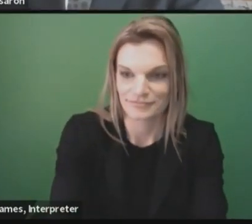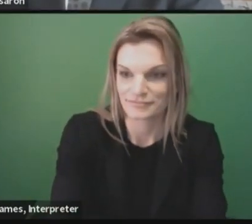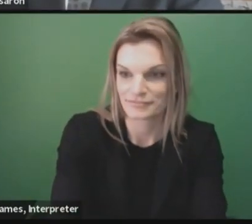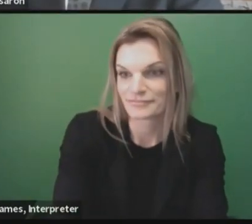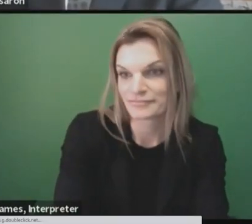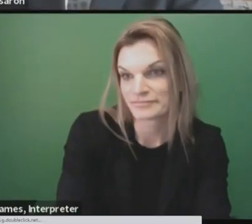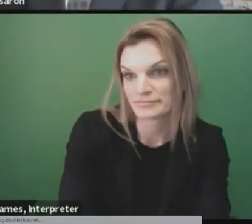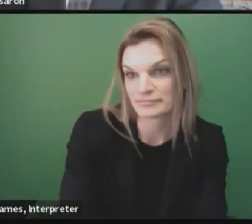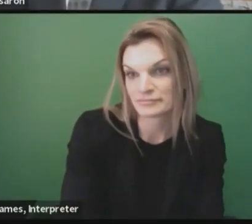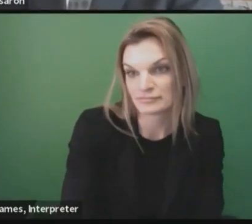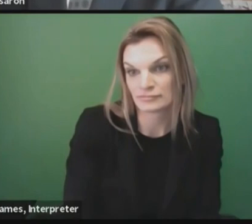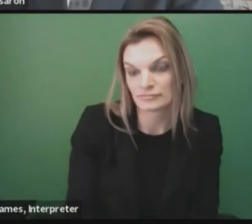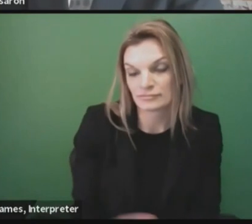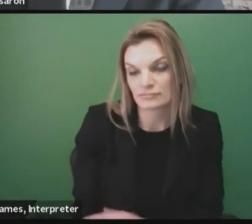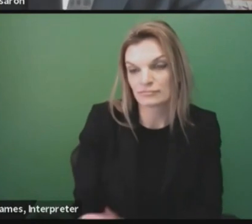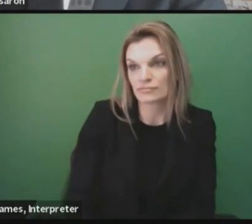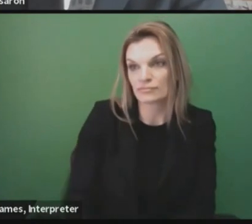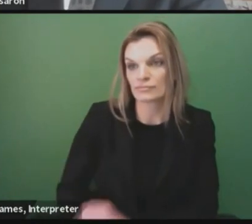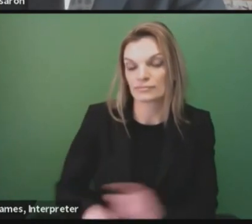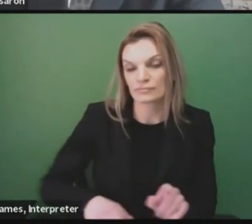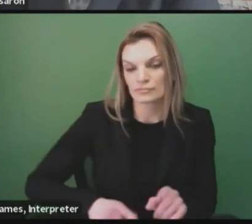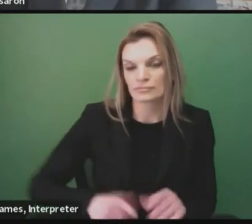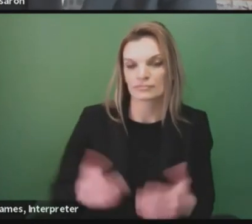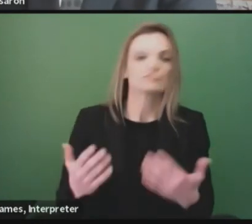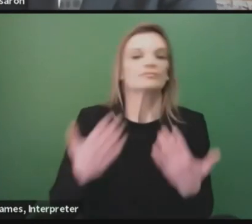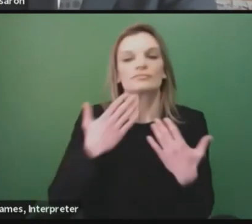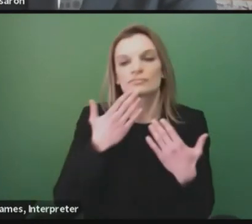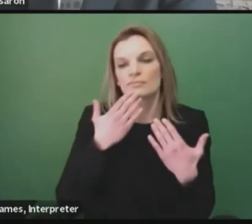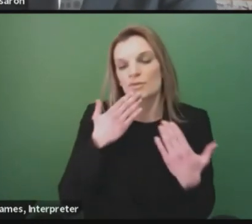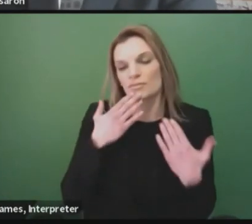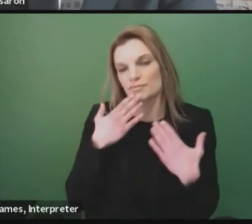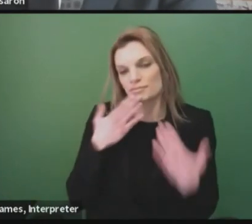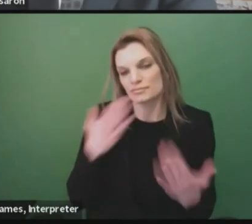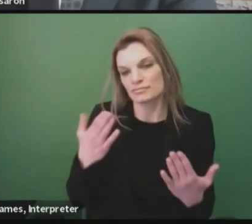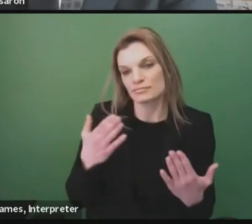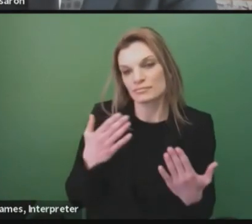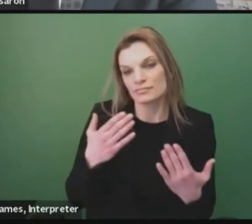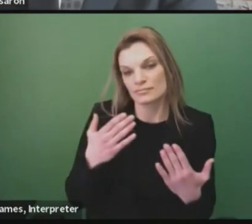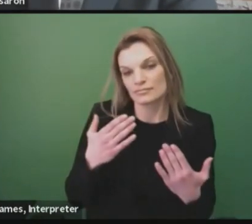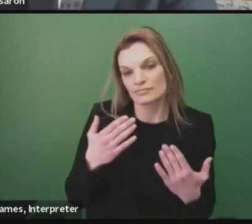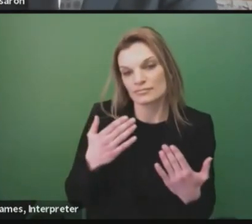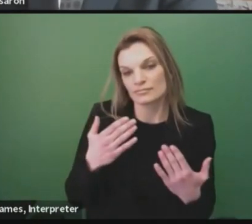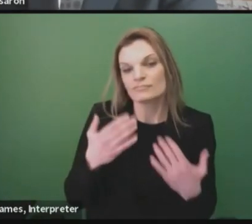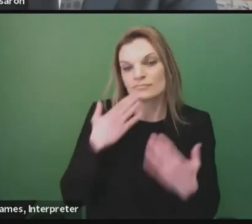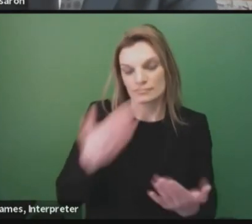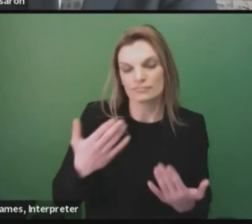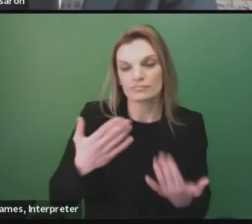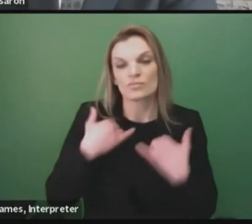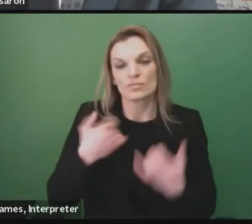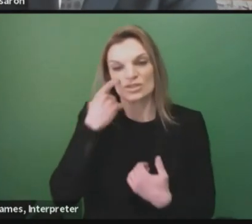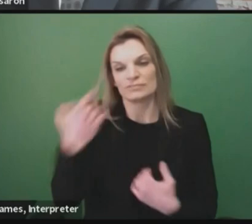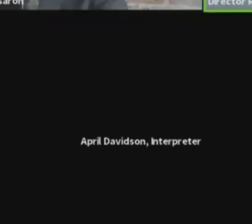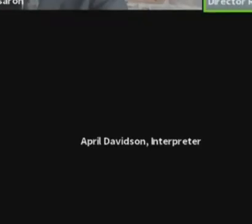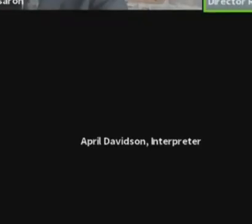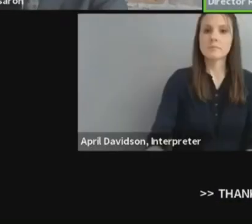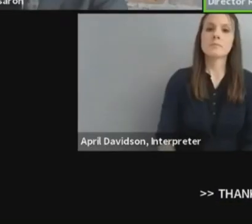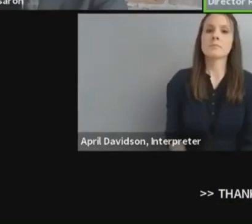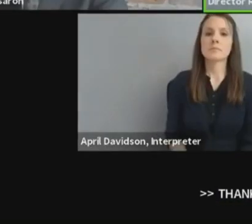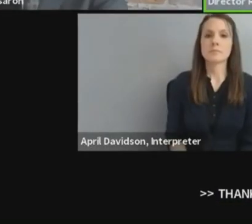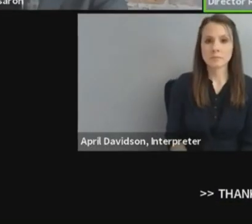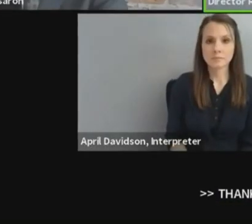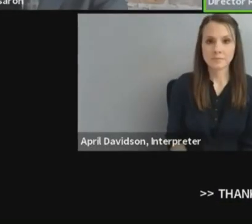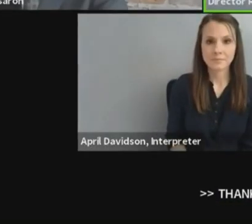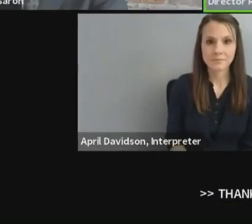Thank you, Governor Whitmer and Director Masseron. On Friday, we held the first Consensus Revenue Estimating Conference of 2021.